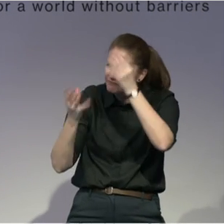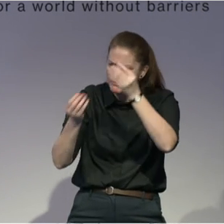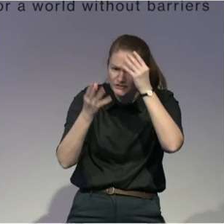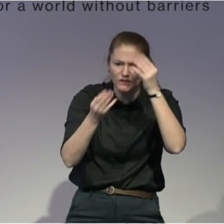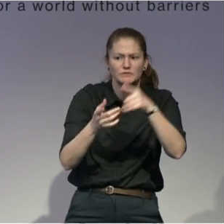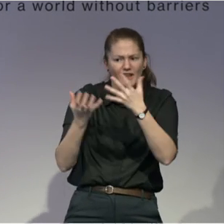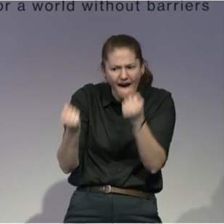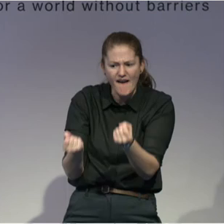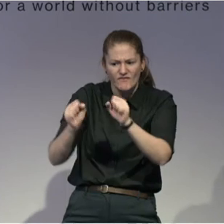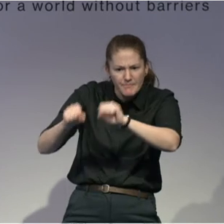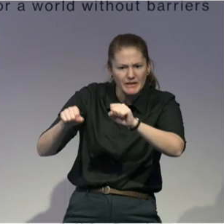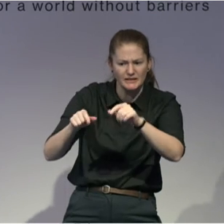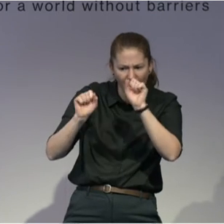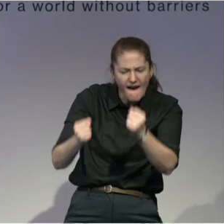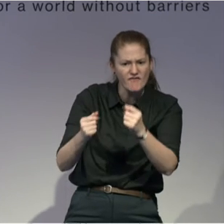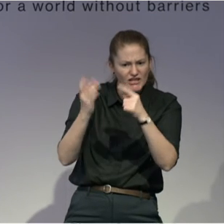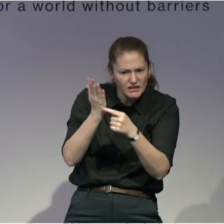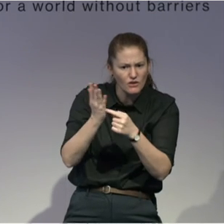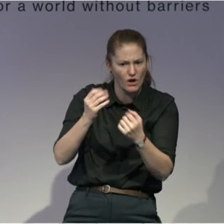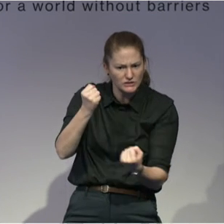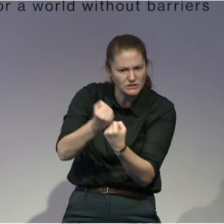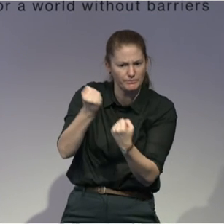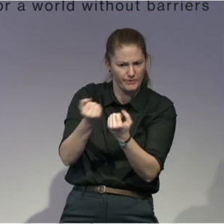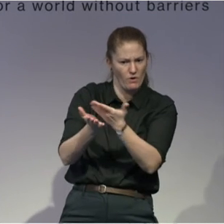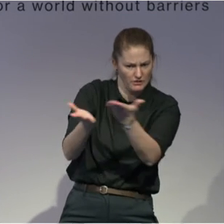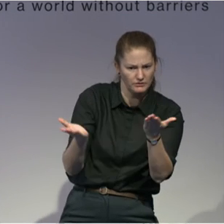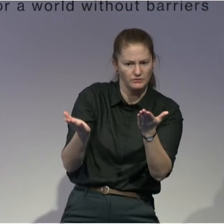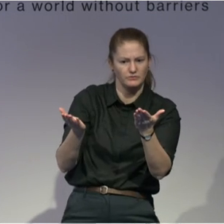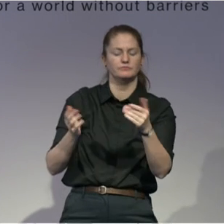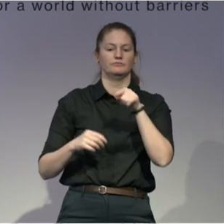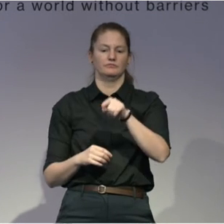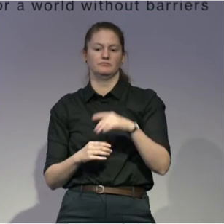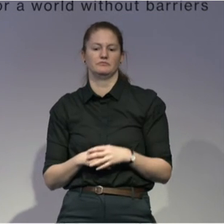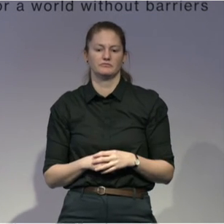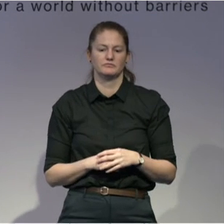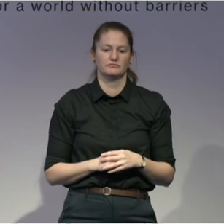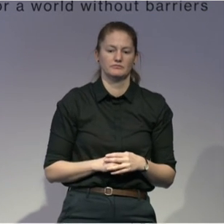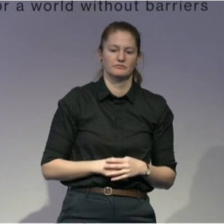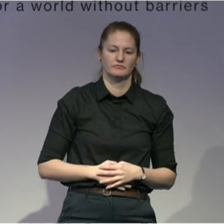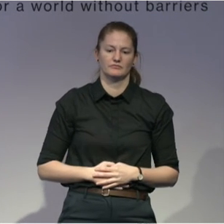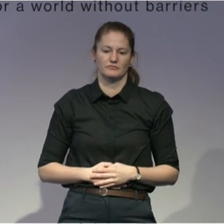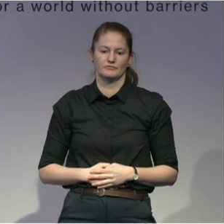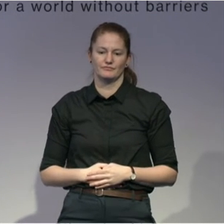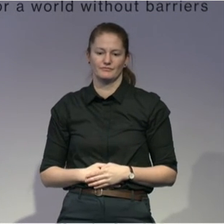that does not stop at the physical centre level. So we also respond to queries from various